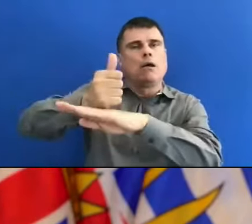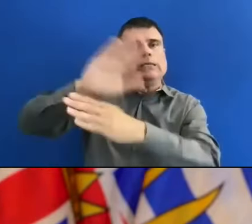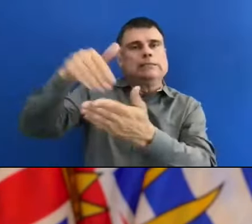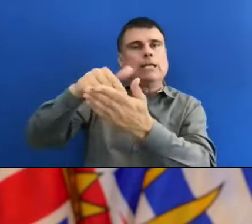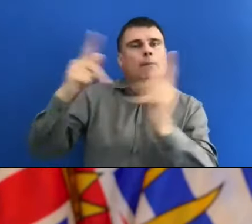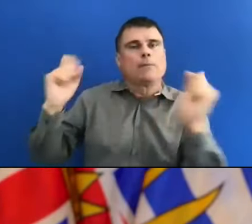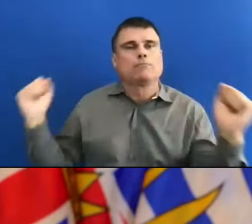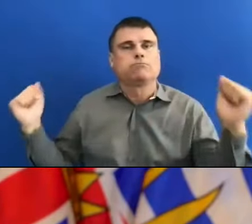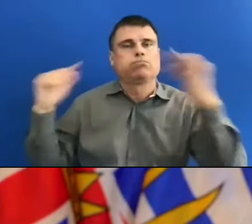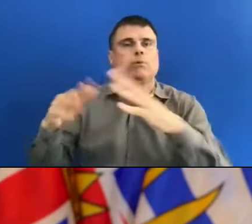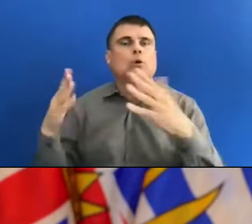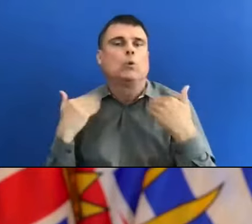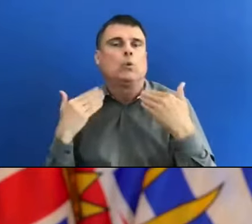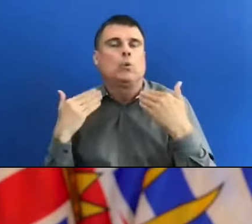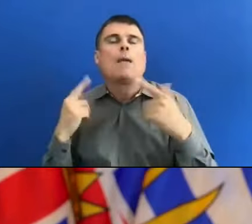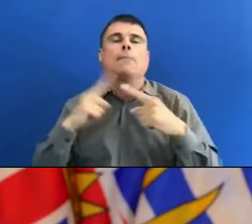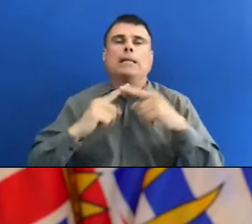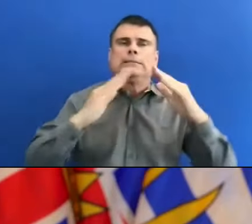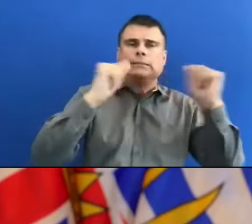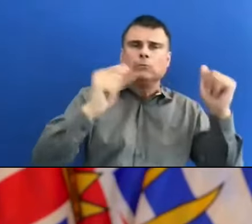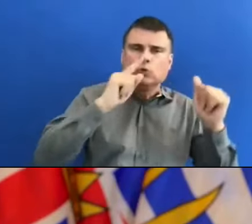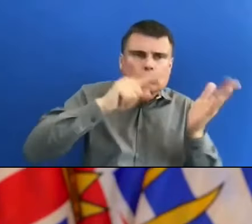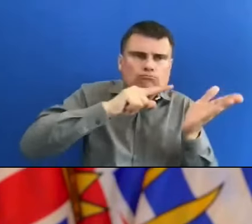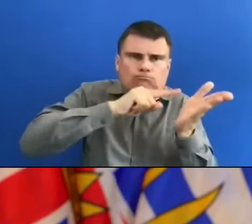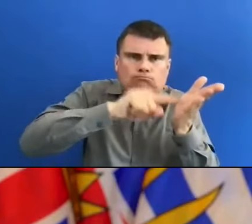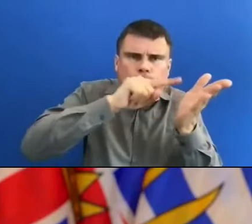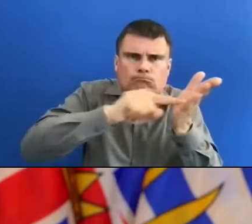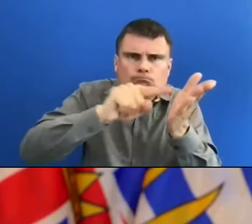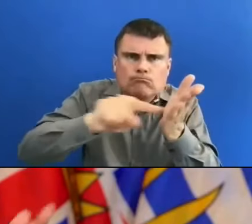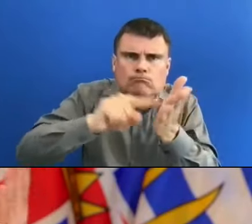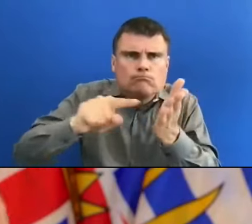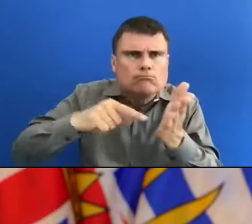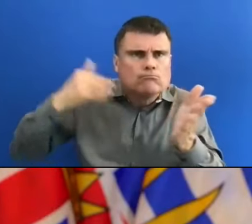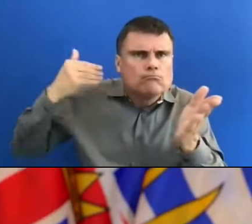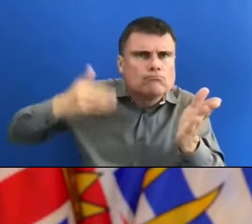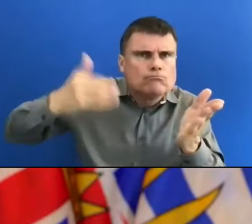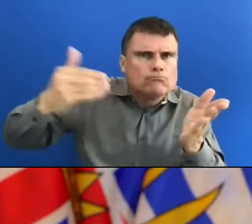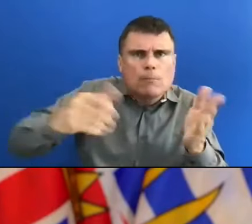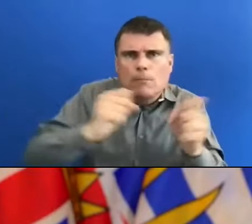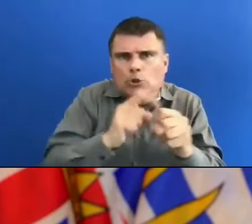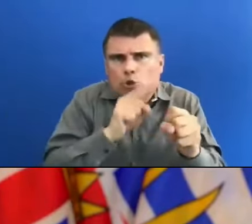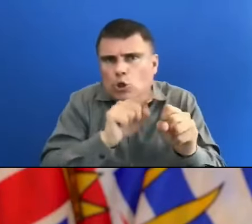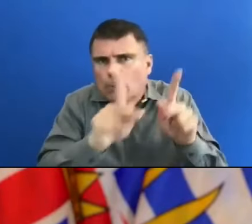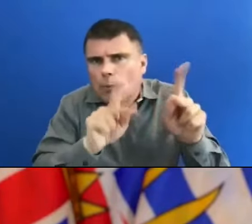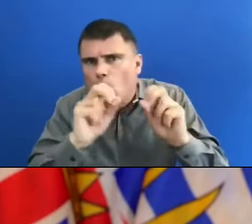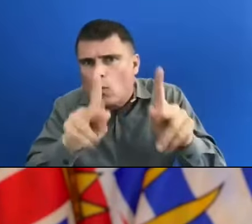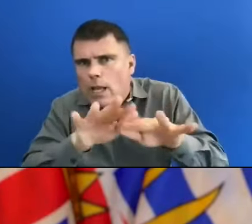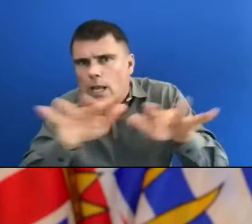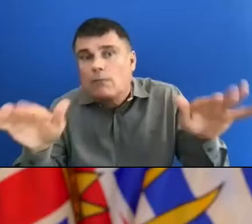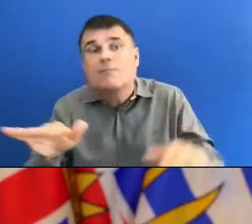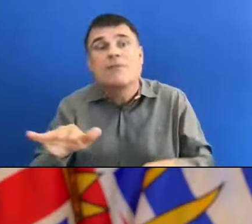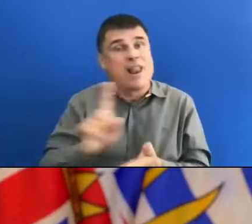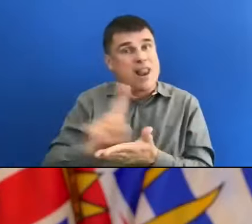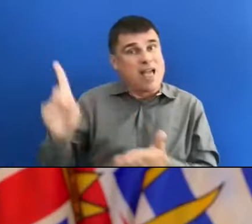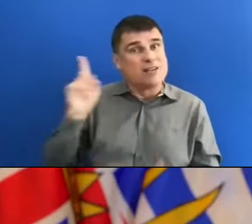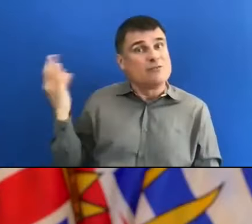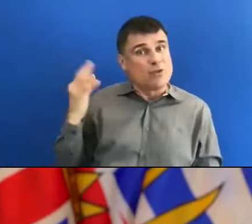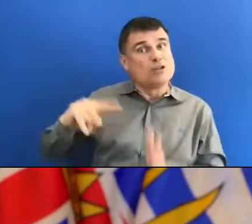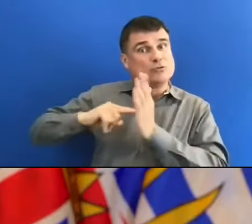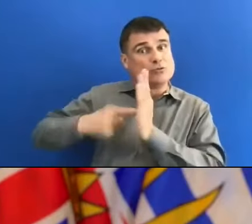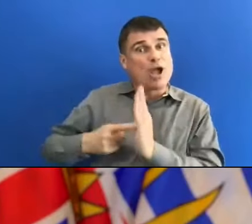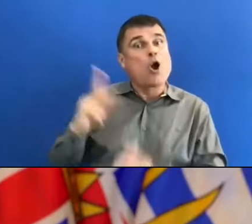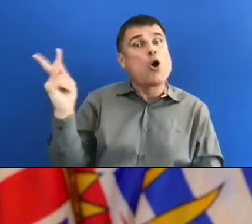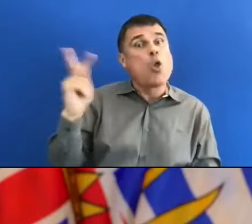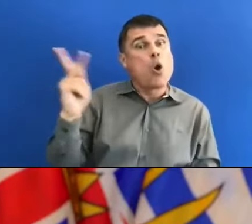from heat so those are some of the things that we started on on Friday when I was up in Kelowna working with the team